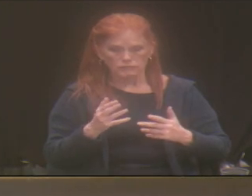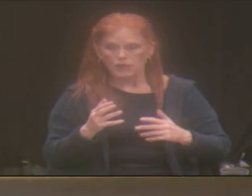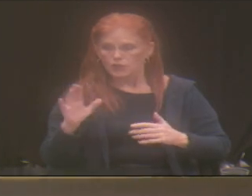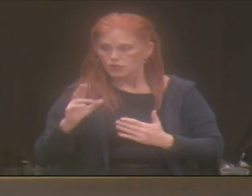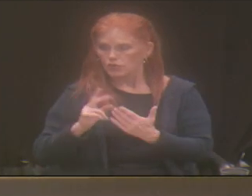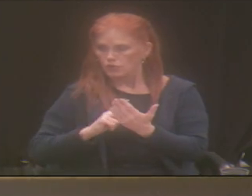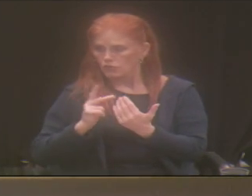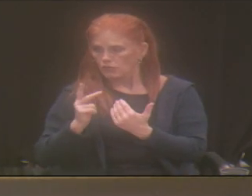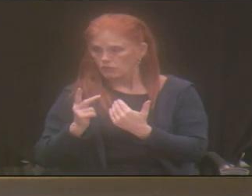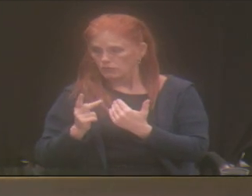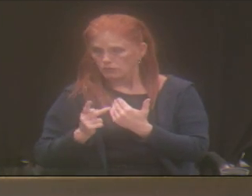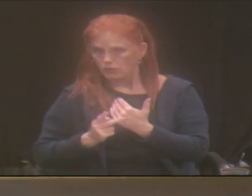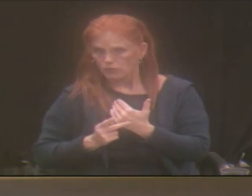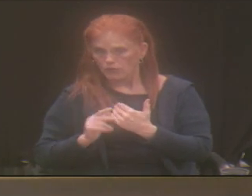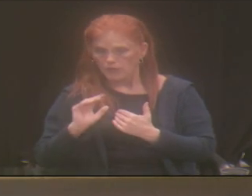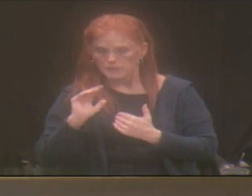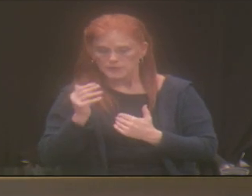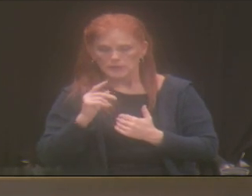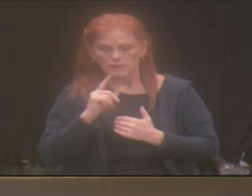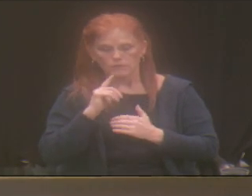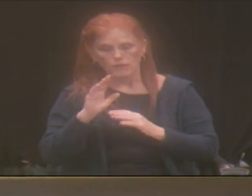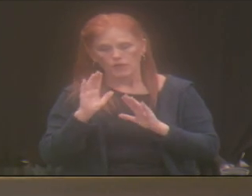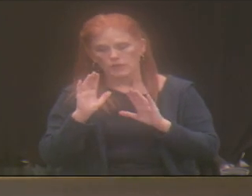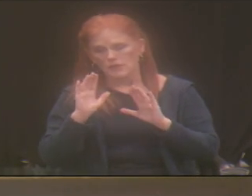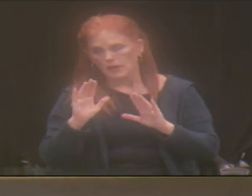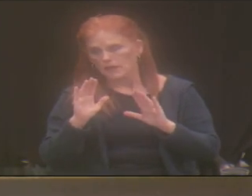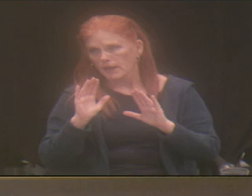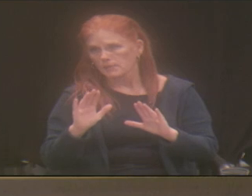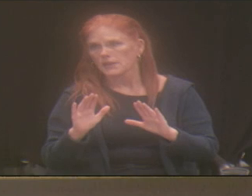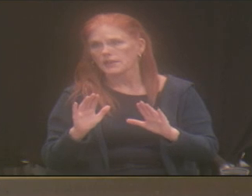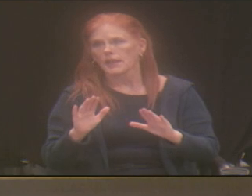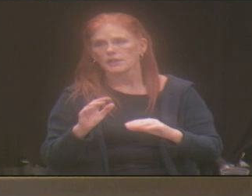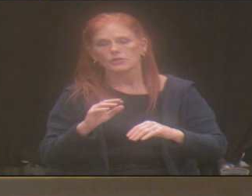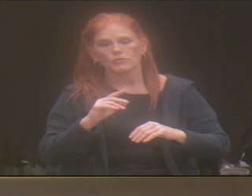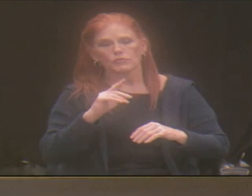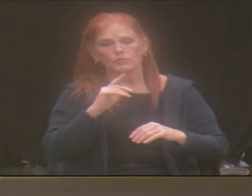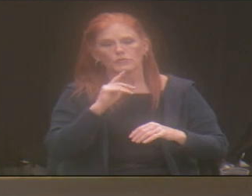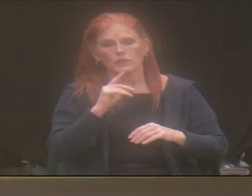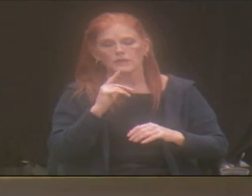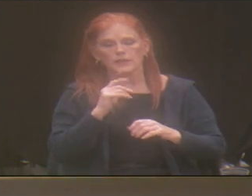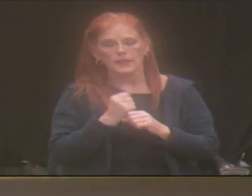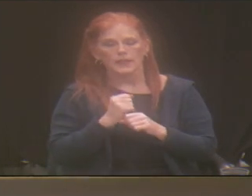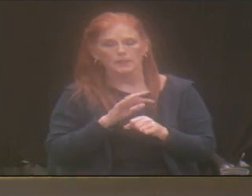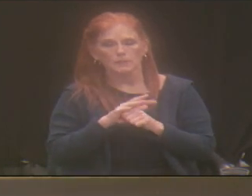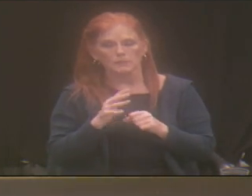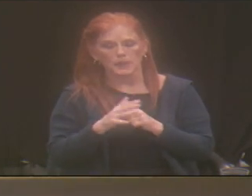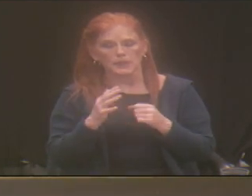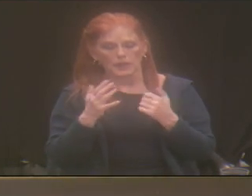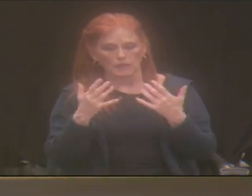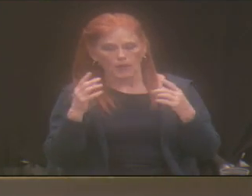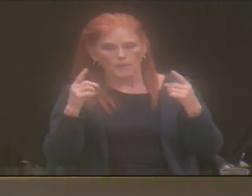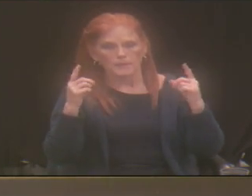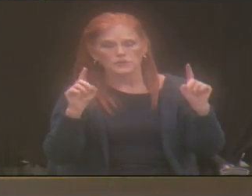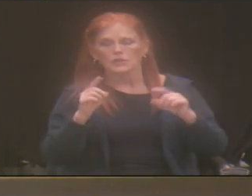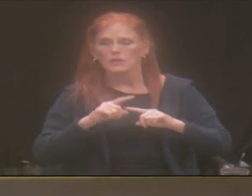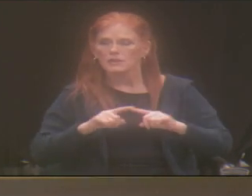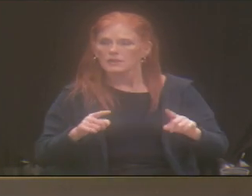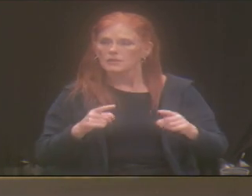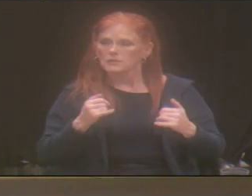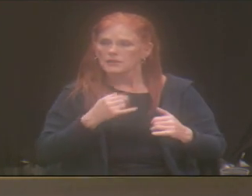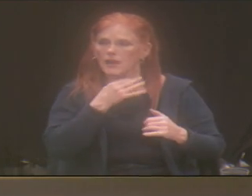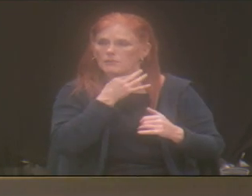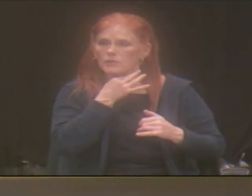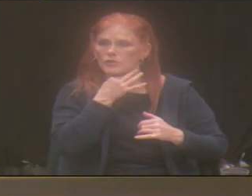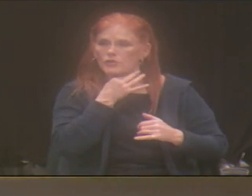program sounds really dynamic and you're really getting a lot accomplished. But I was wondering if you had